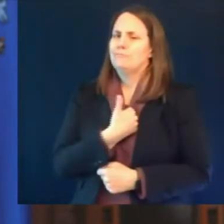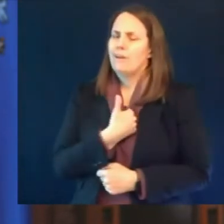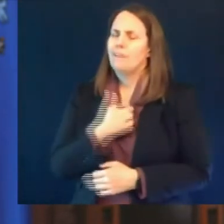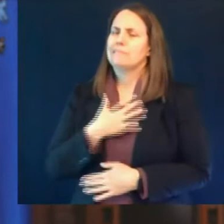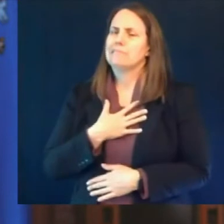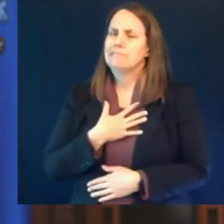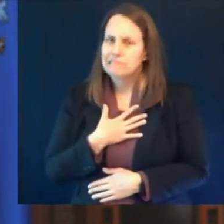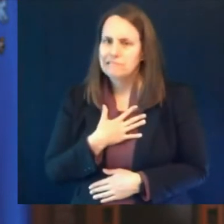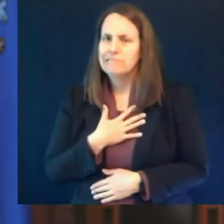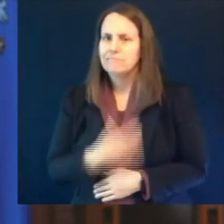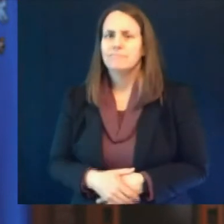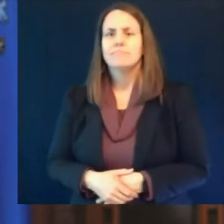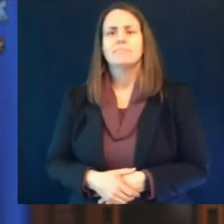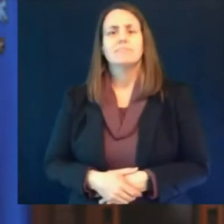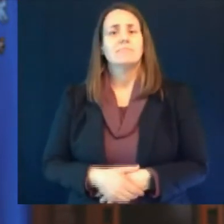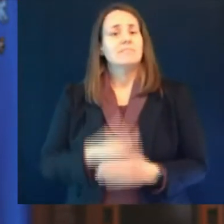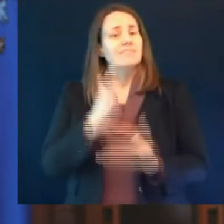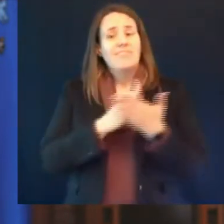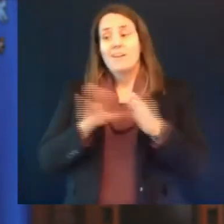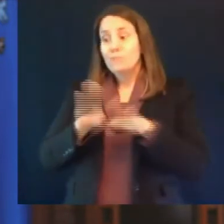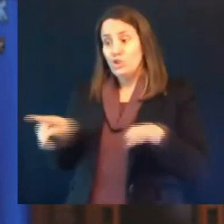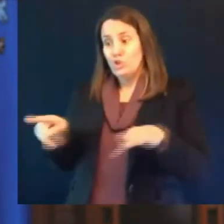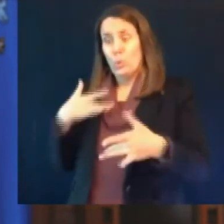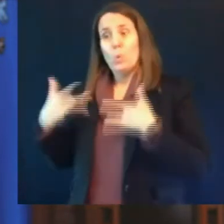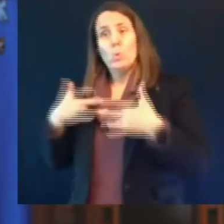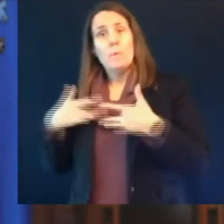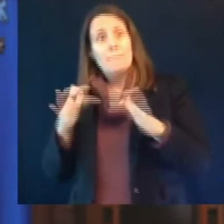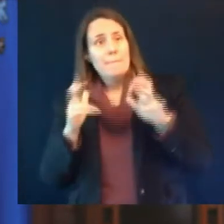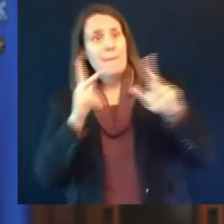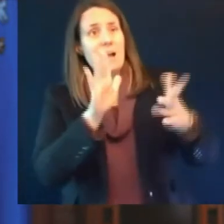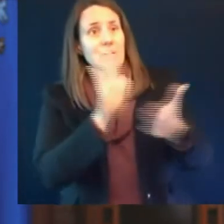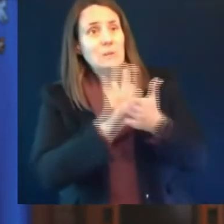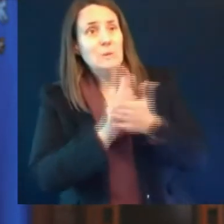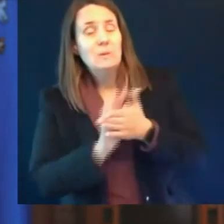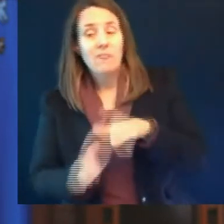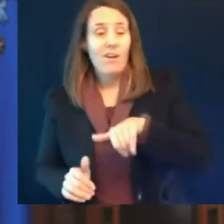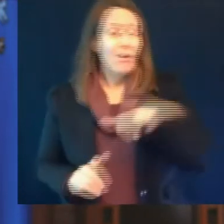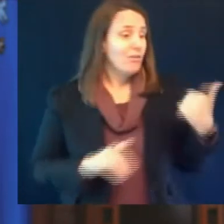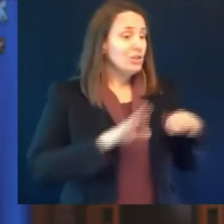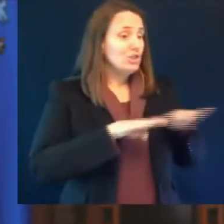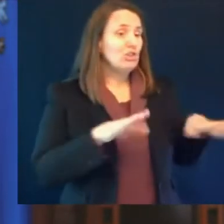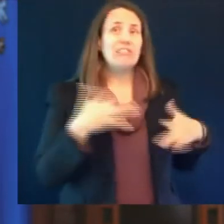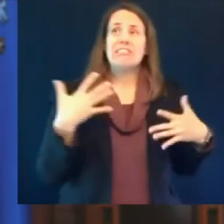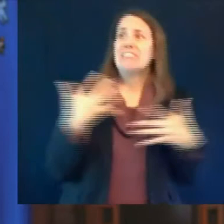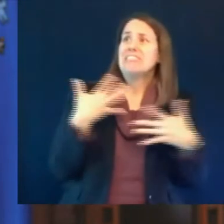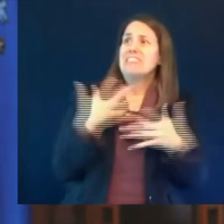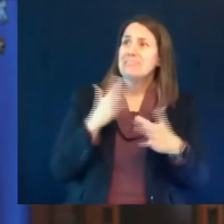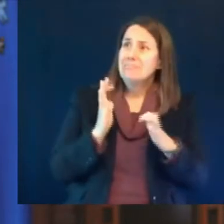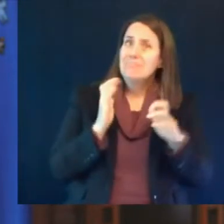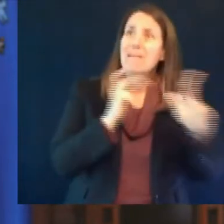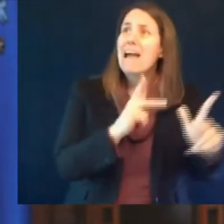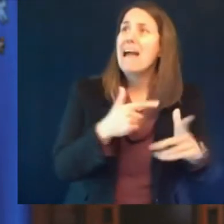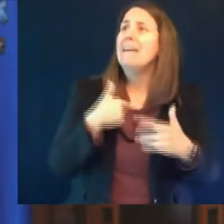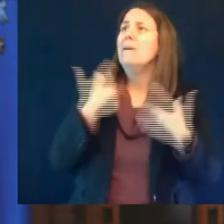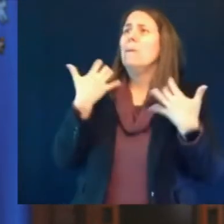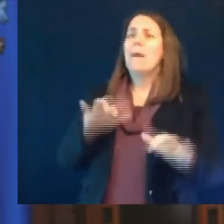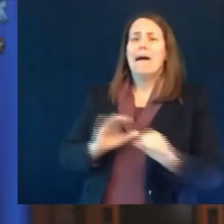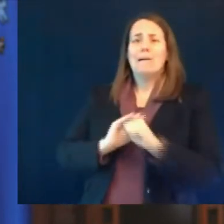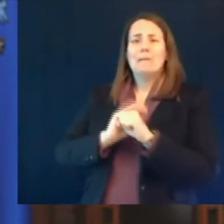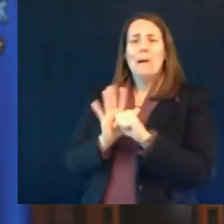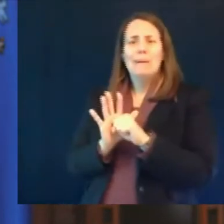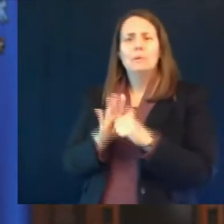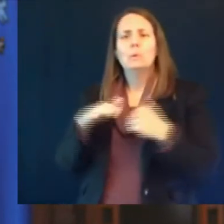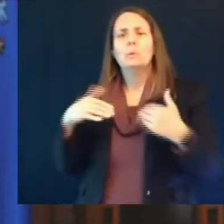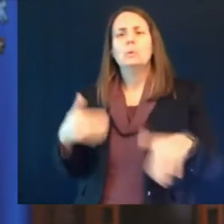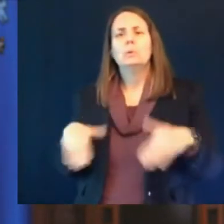experiencing stress anxiety and may feel disconnected from their friends and teachers and may need extra support as they return to school